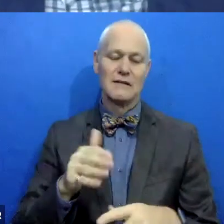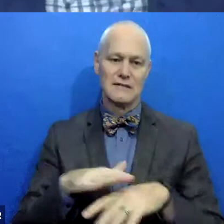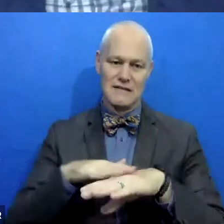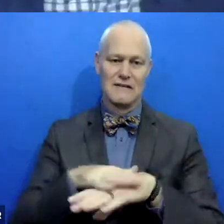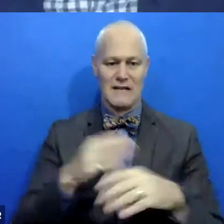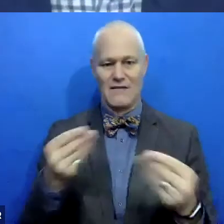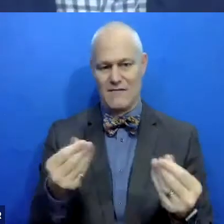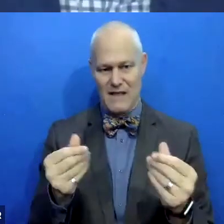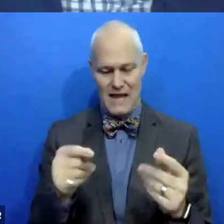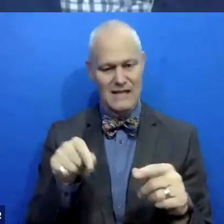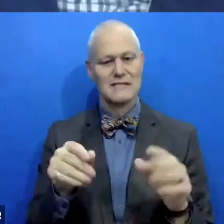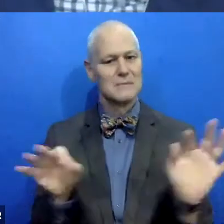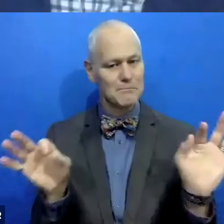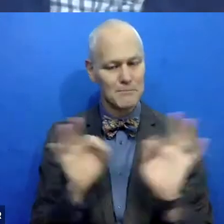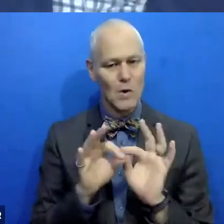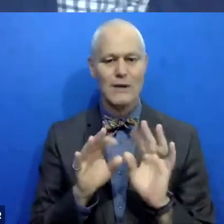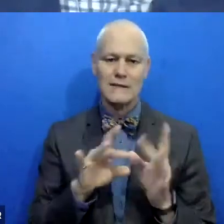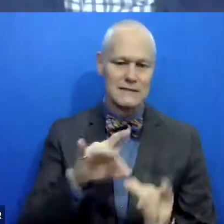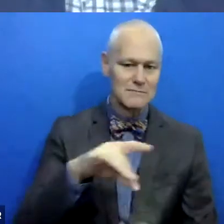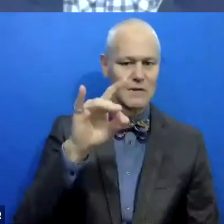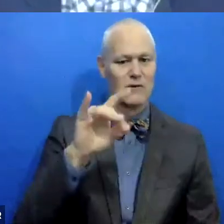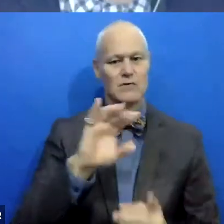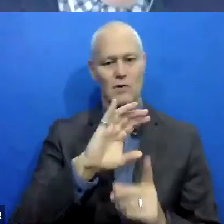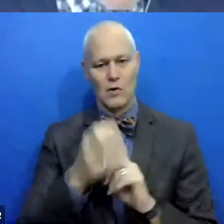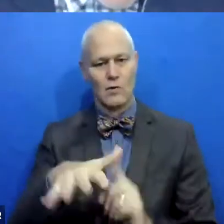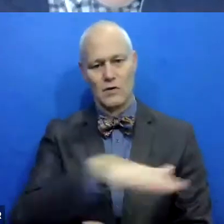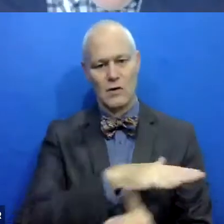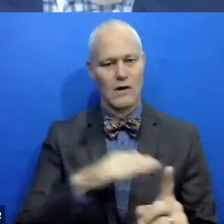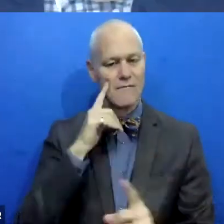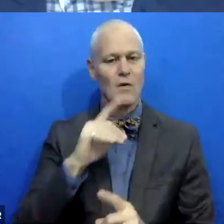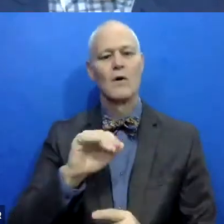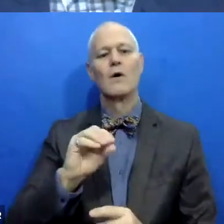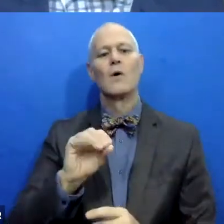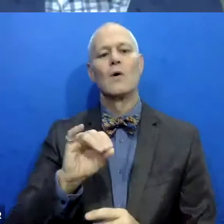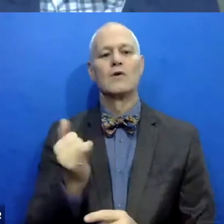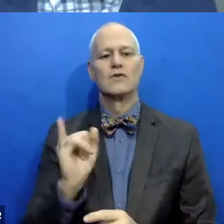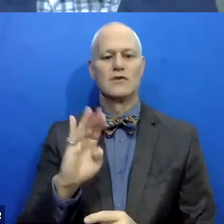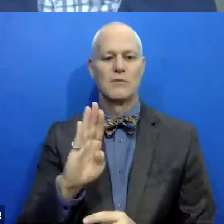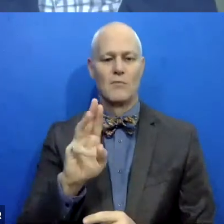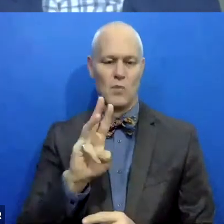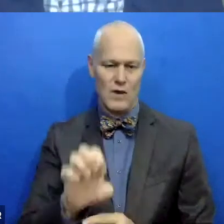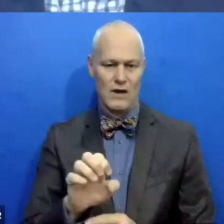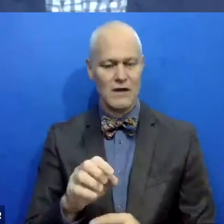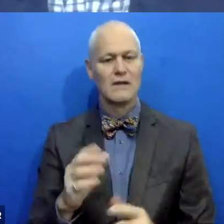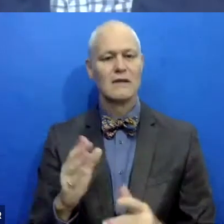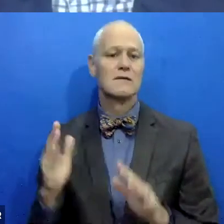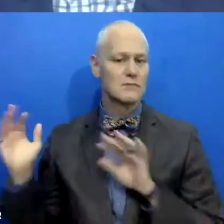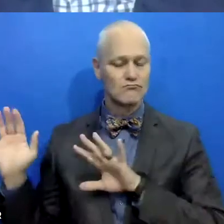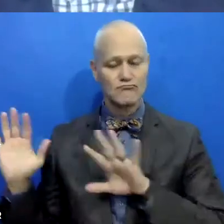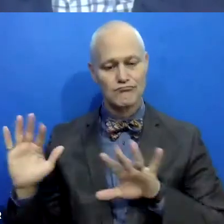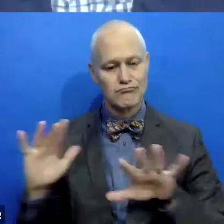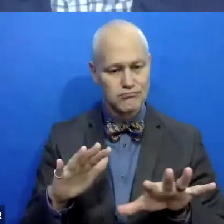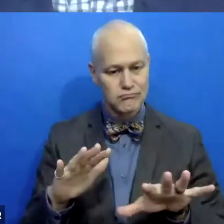still a very important spiritual and cultural place for Ojibwe folks. It was a stopping place in their migration from